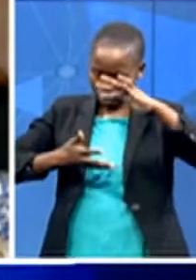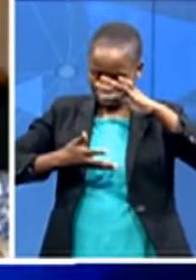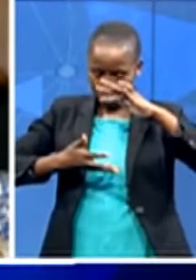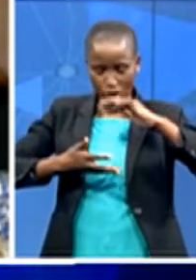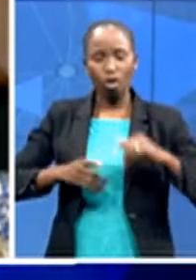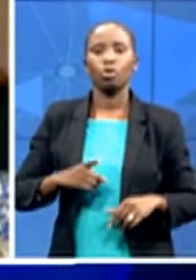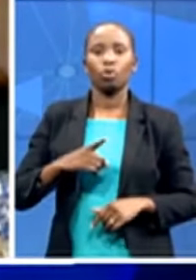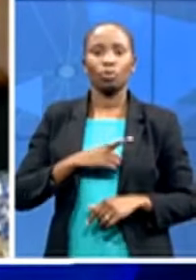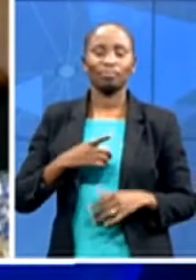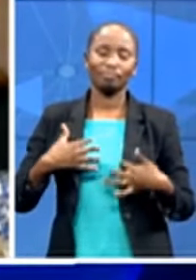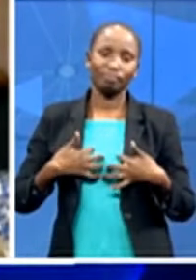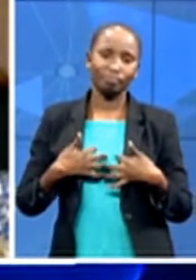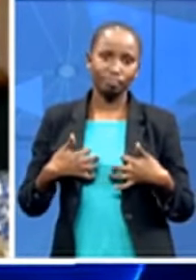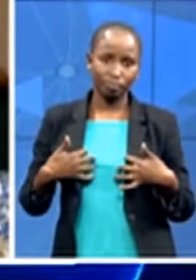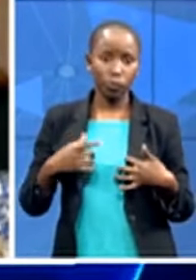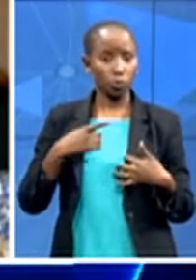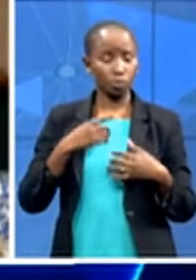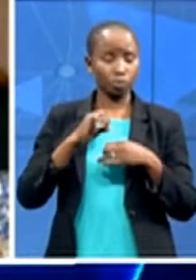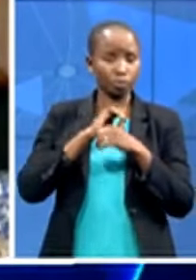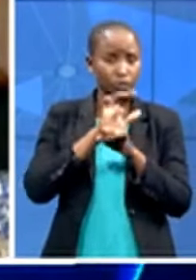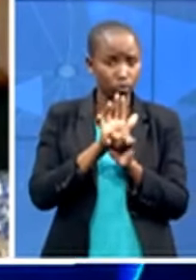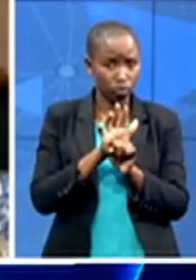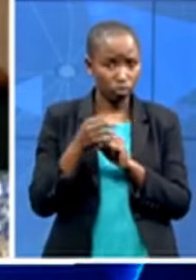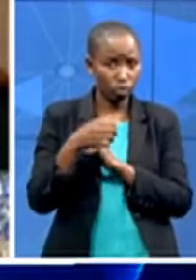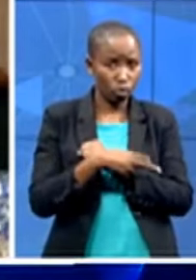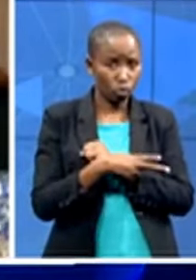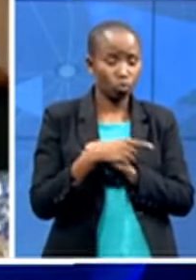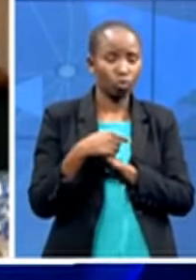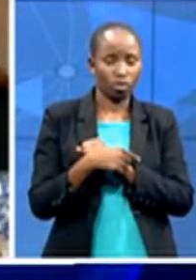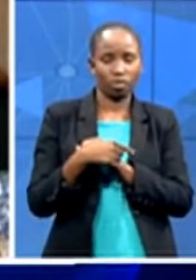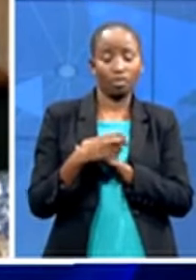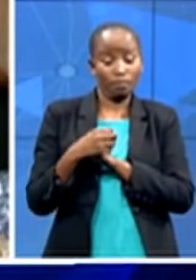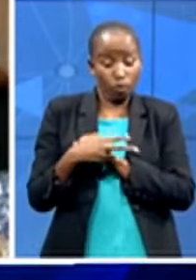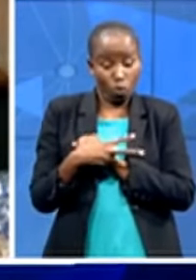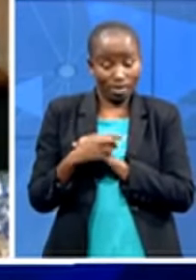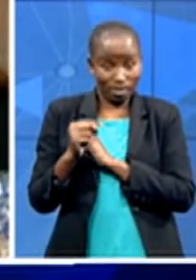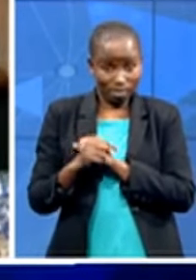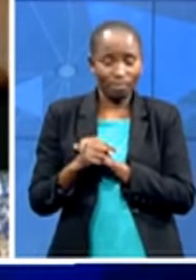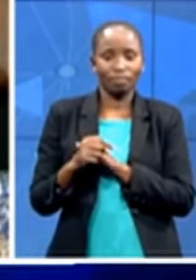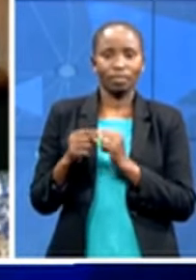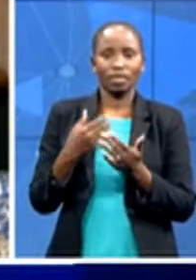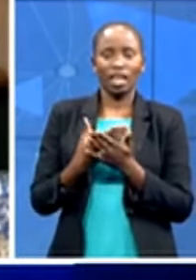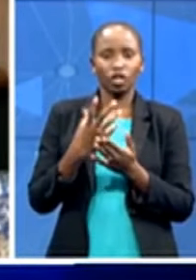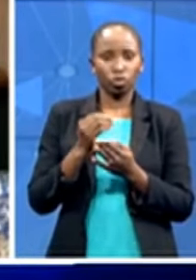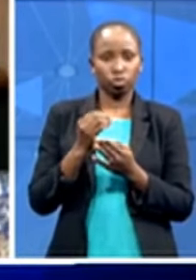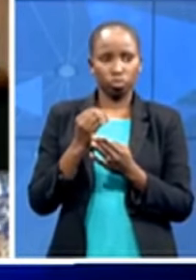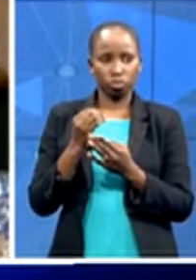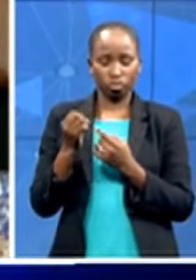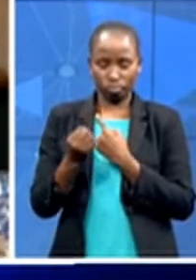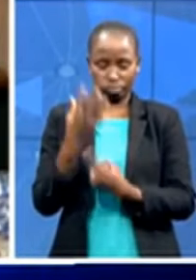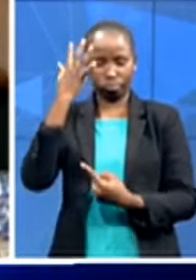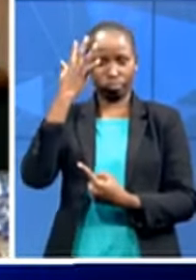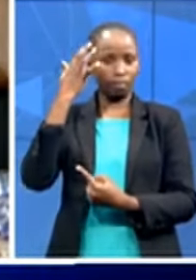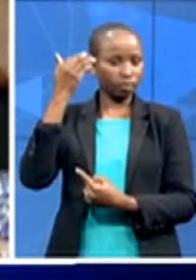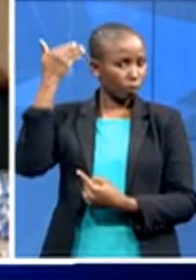it seems that there's the virus itself actually attacks the brain or involves the brain neuropsychiatrically or neurologically